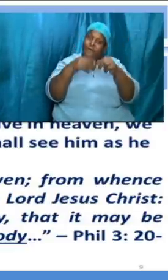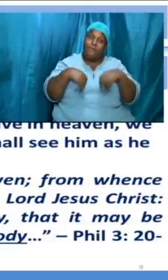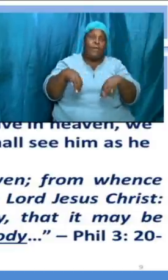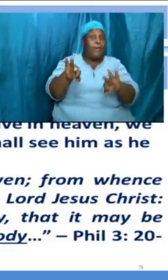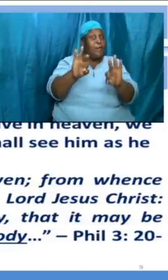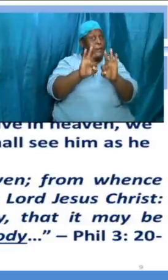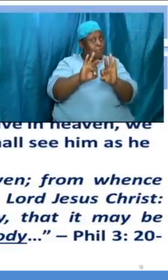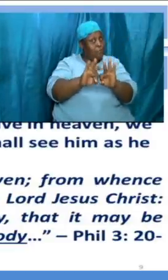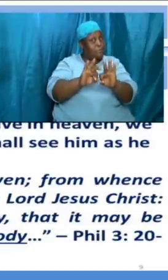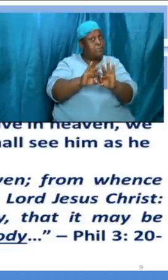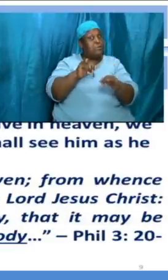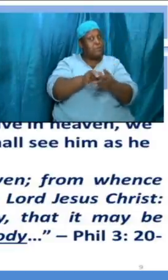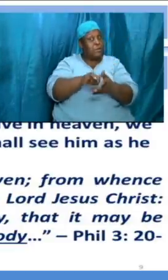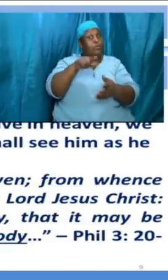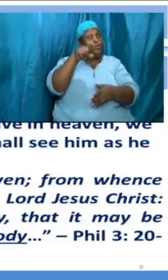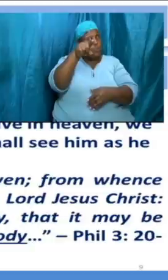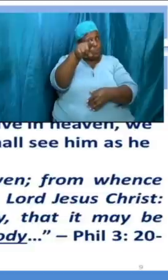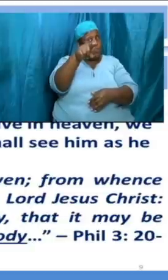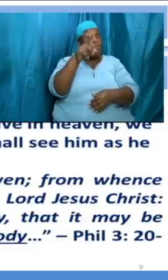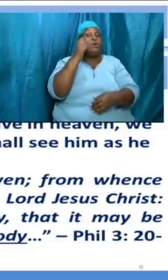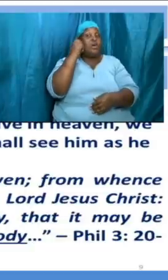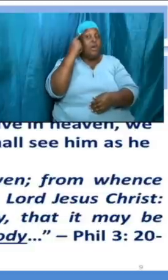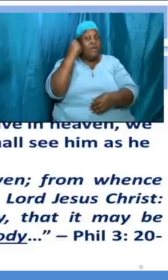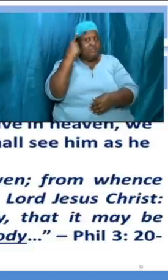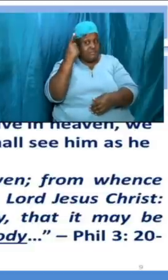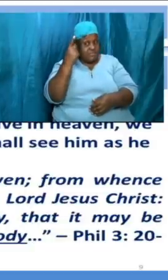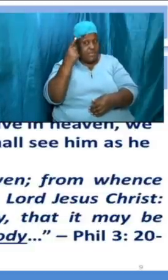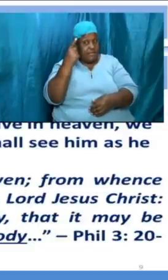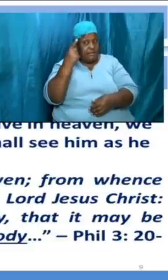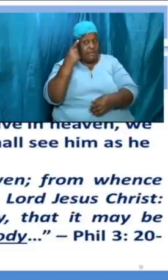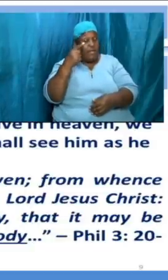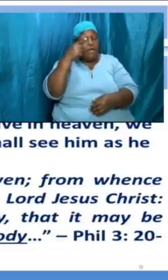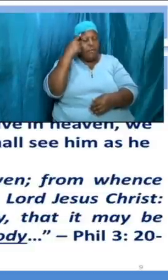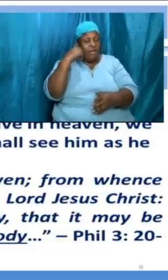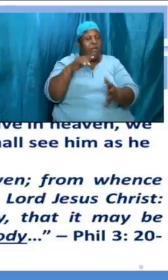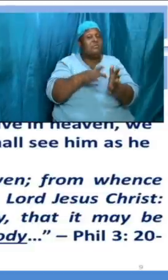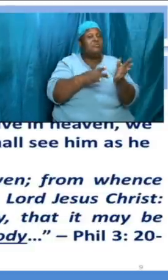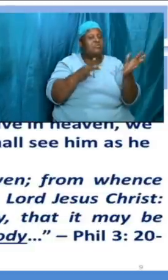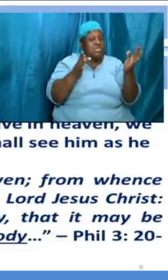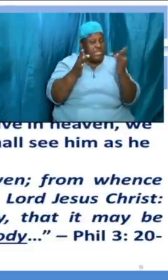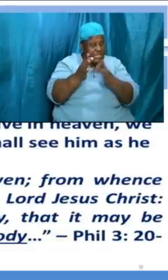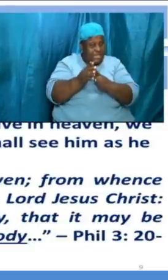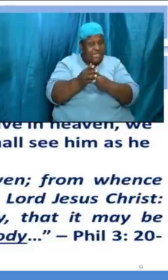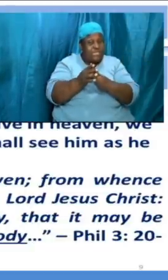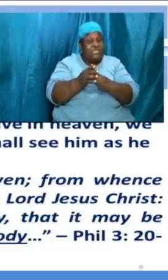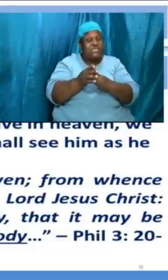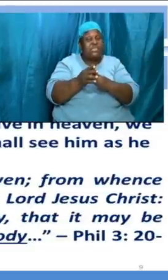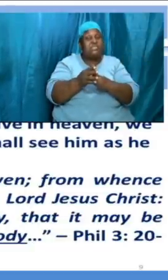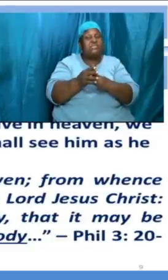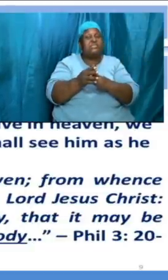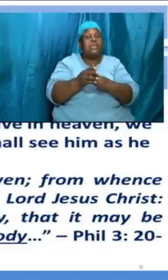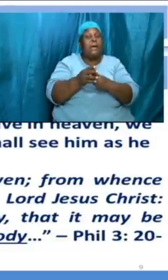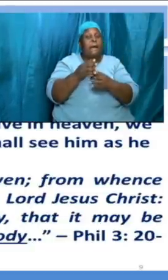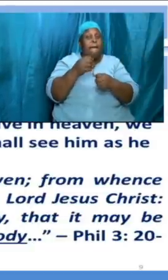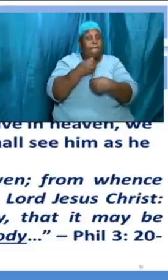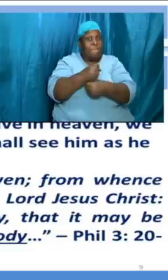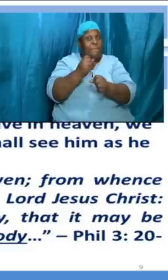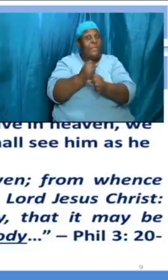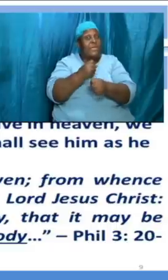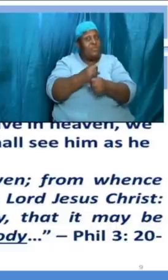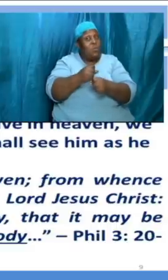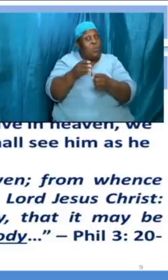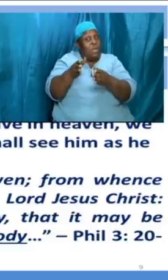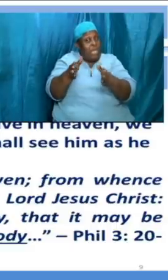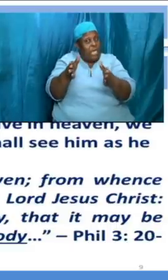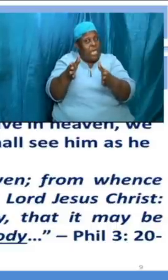that concept because jesus set the pace and we will see